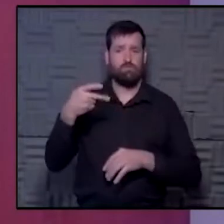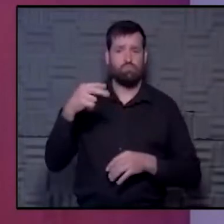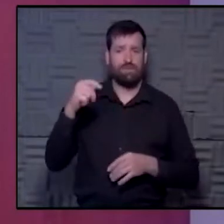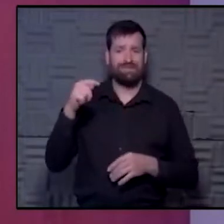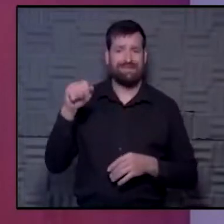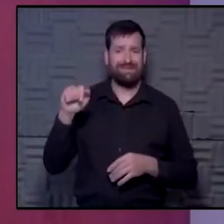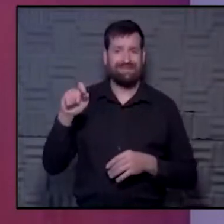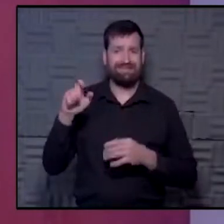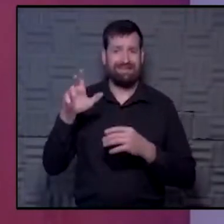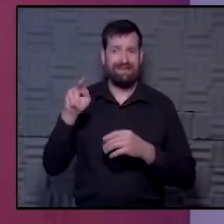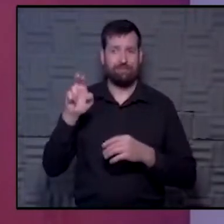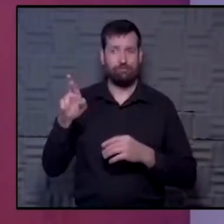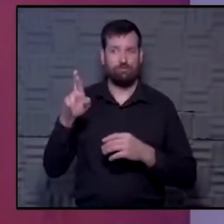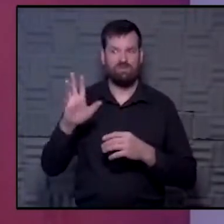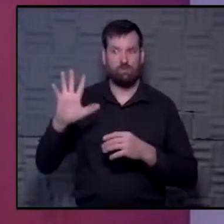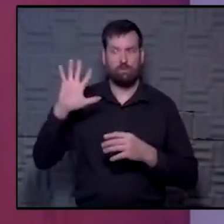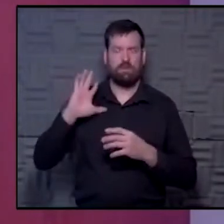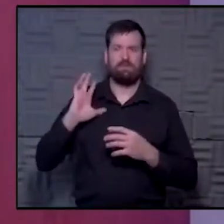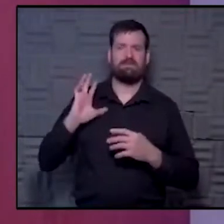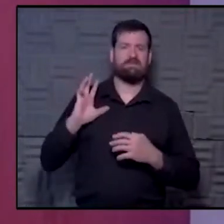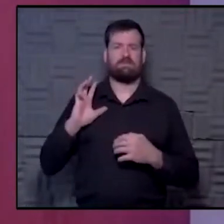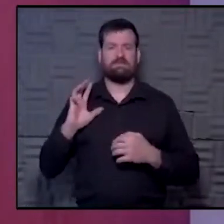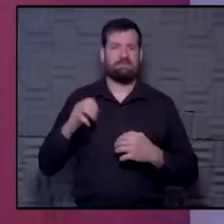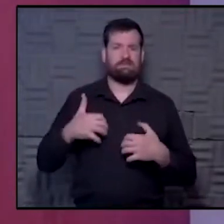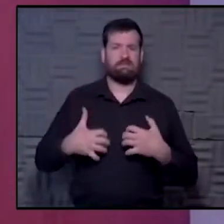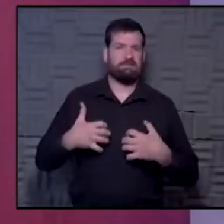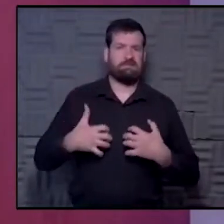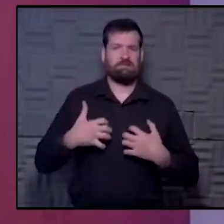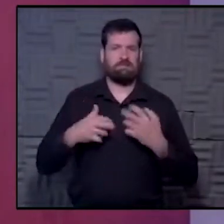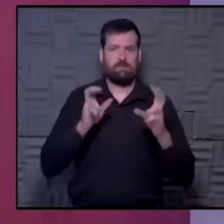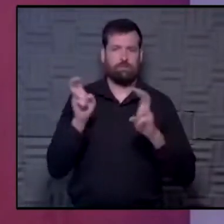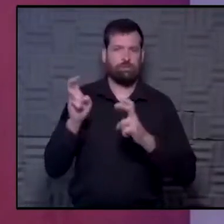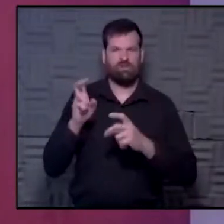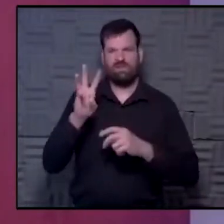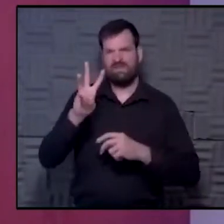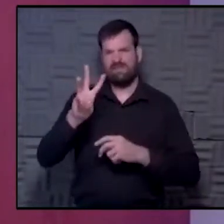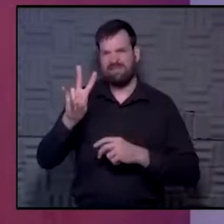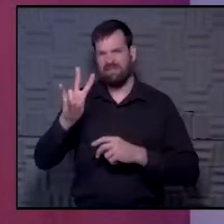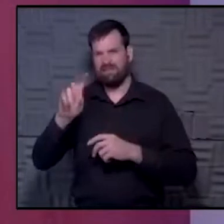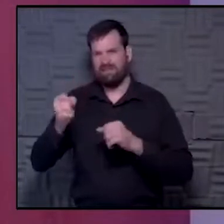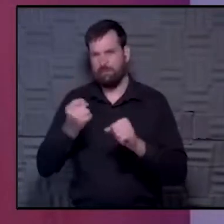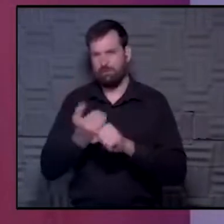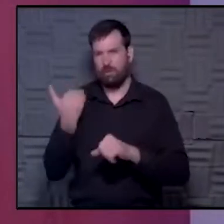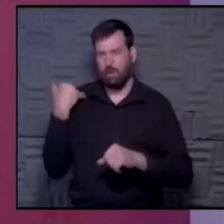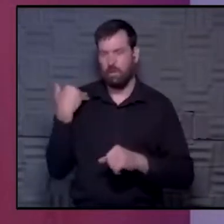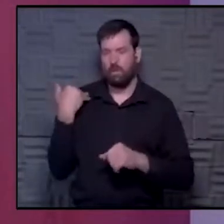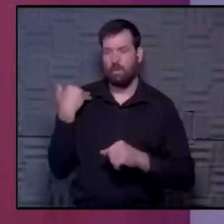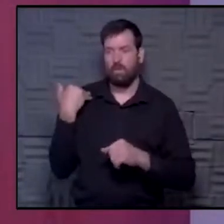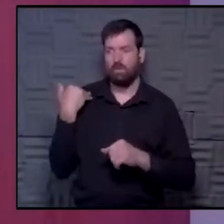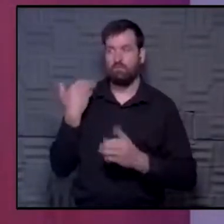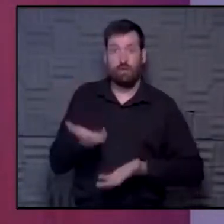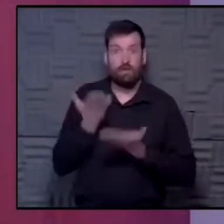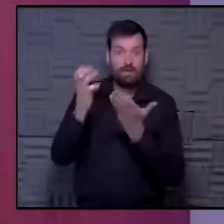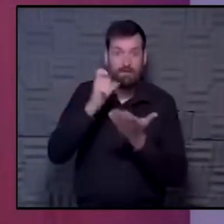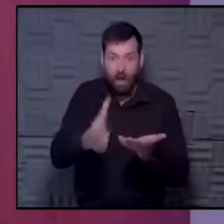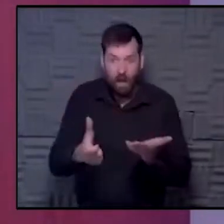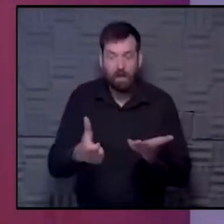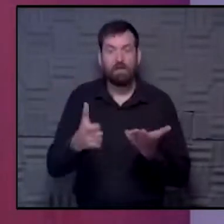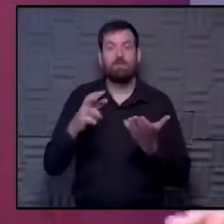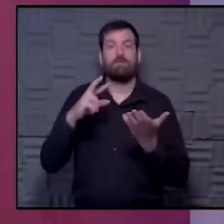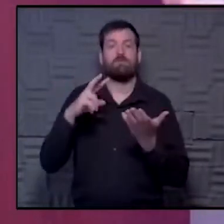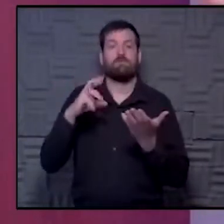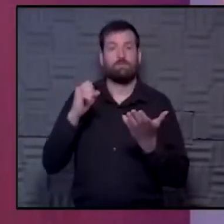controversial issue for the past few years. There were some guidelines that came out about six, seven years ago that I recommended against screening. So actually, prostate cancer diagnosis dipped.